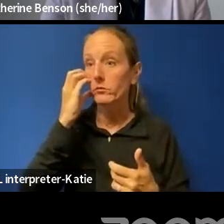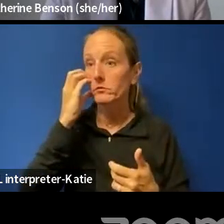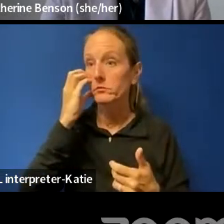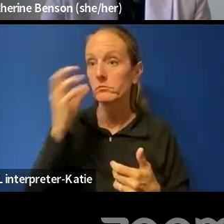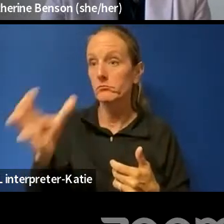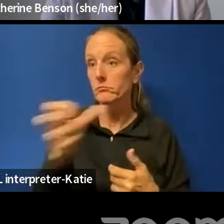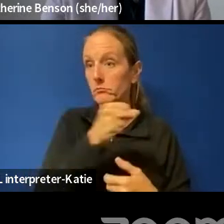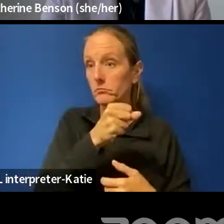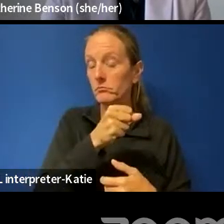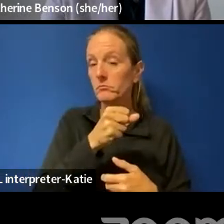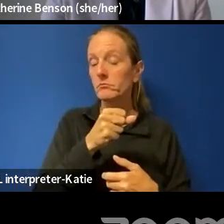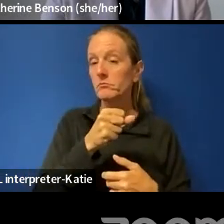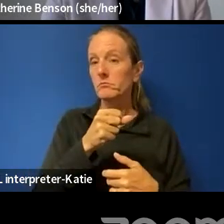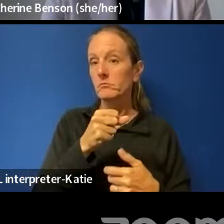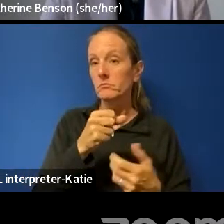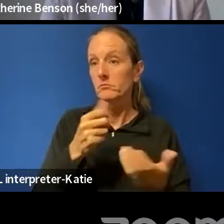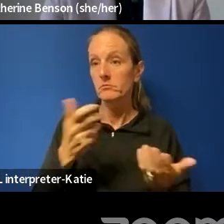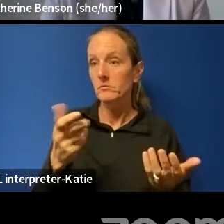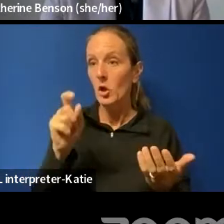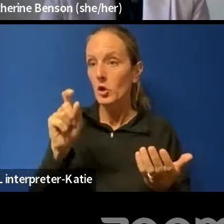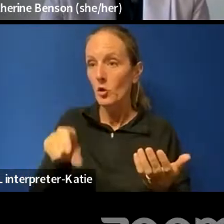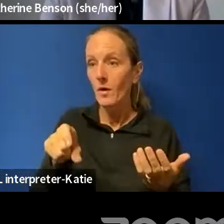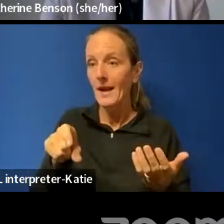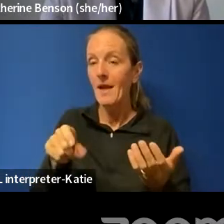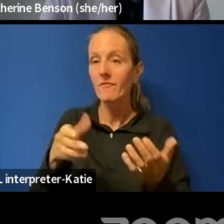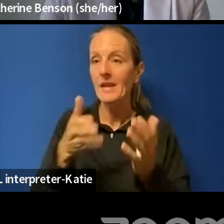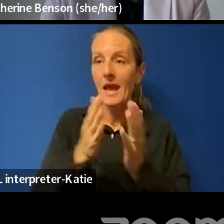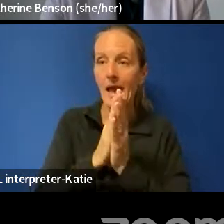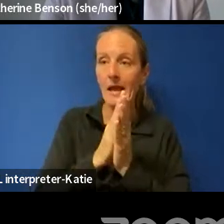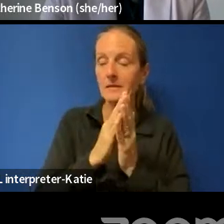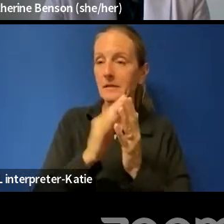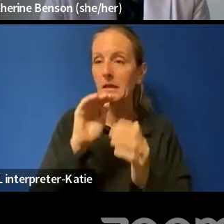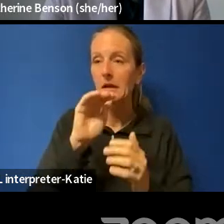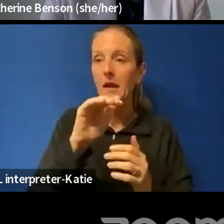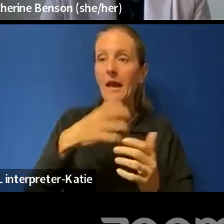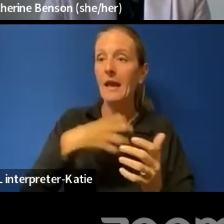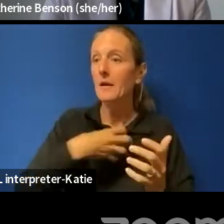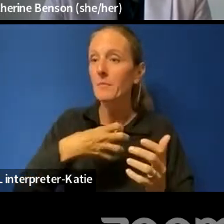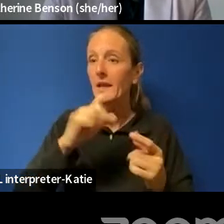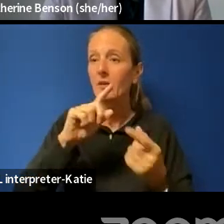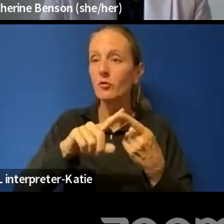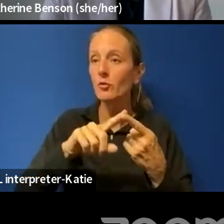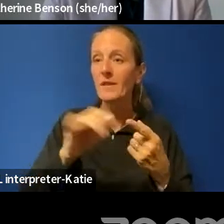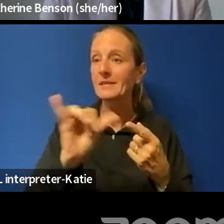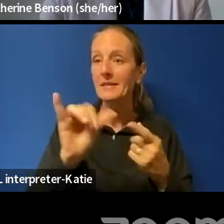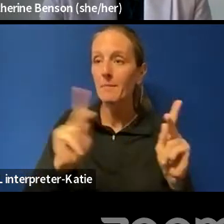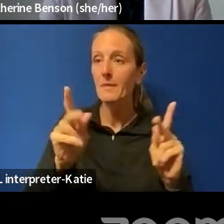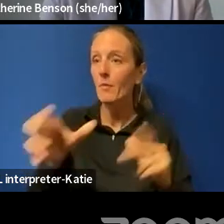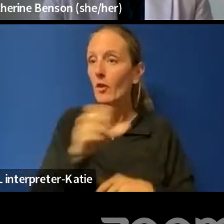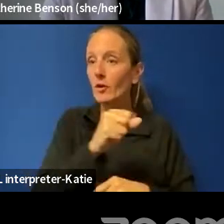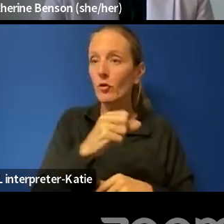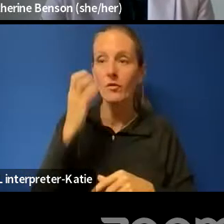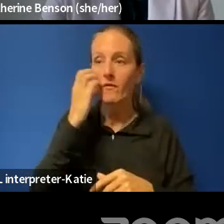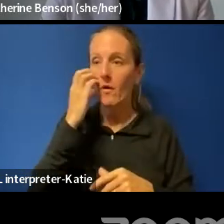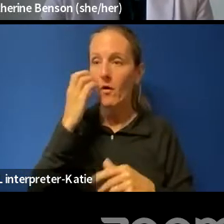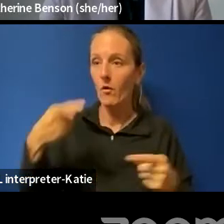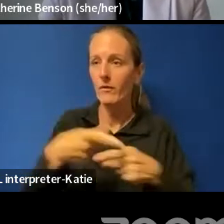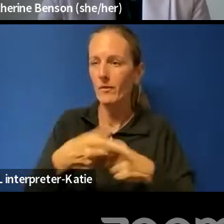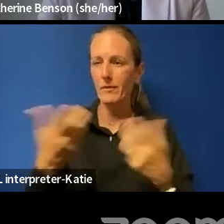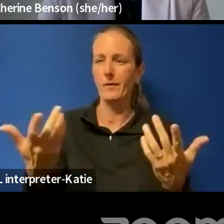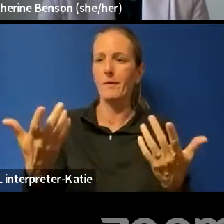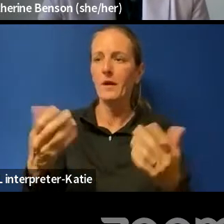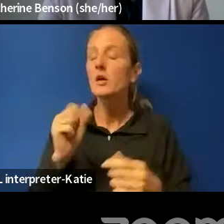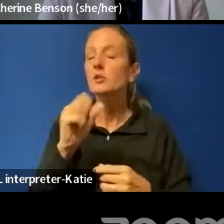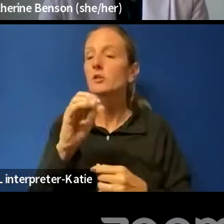them, the exact same people that took your cell phone. And with all law enforcement agencies, the best practices